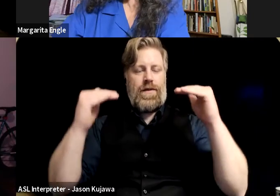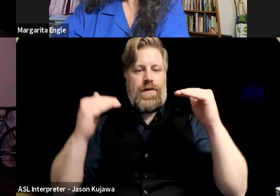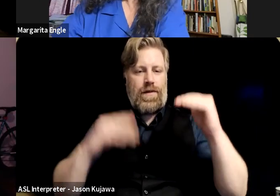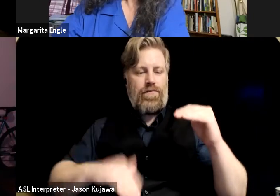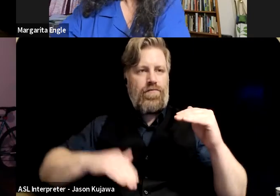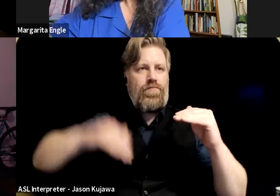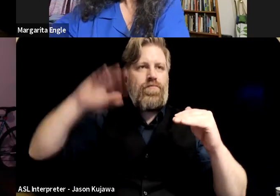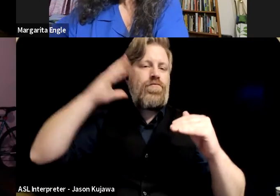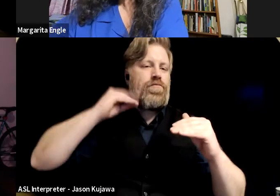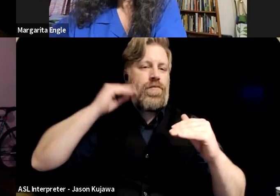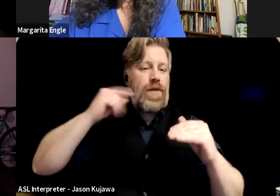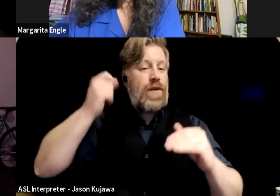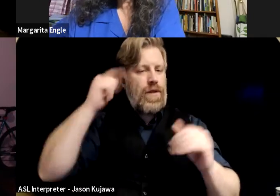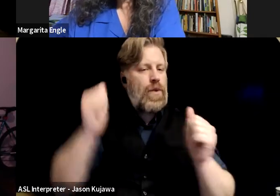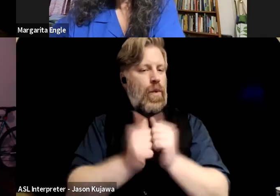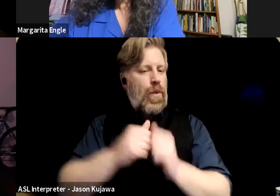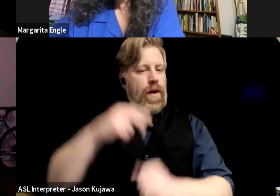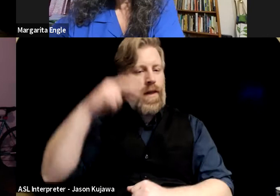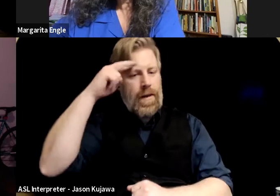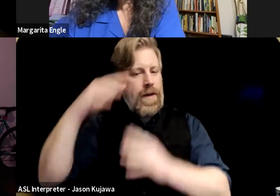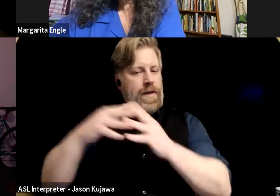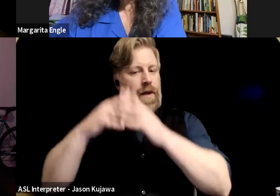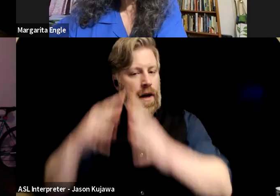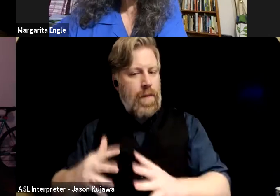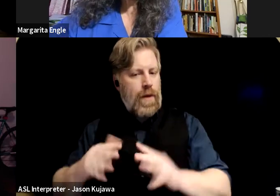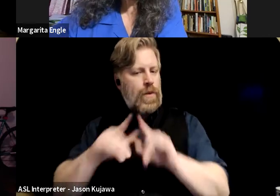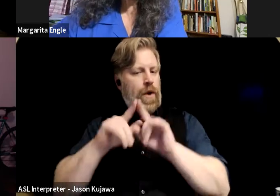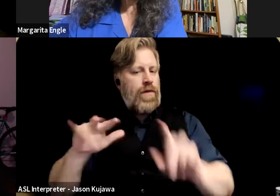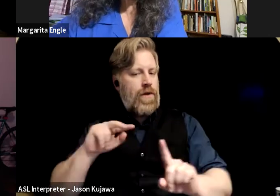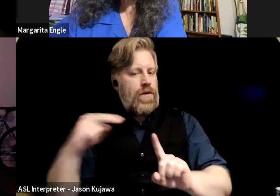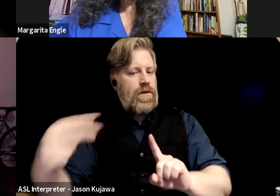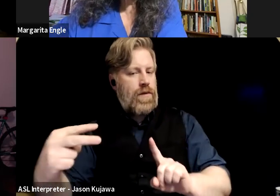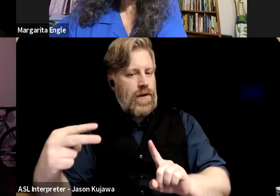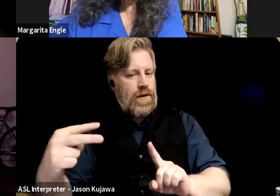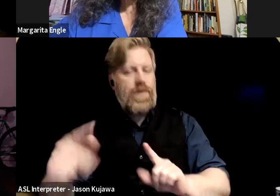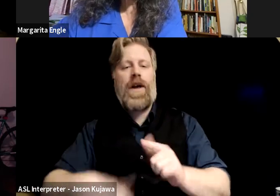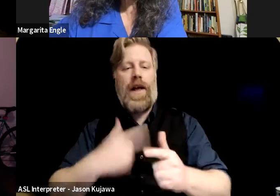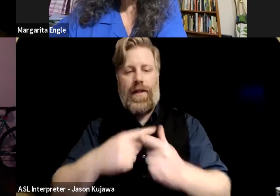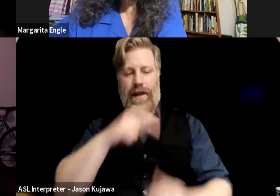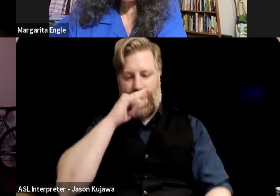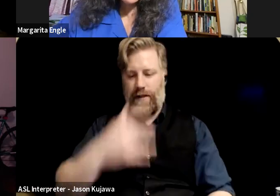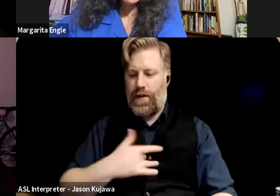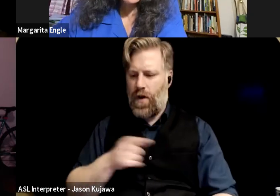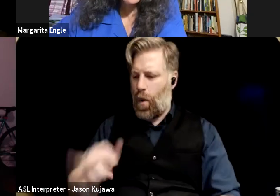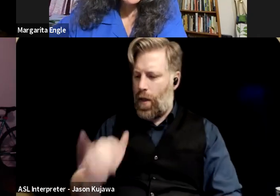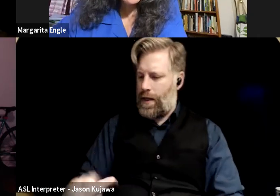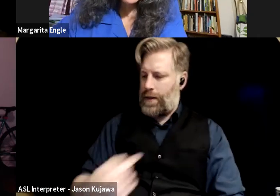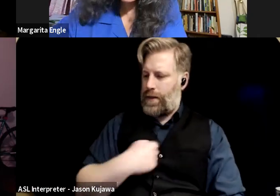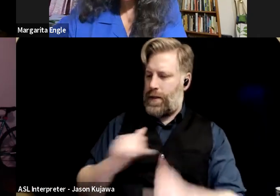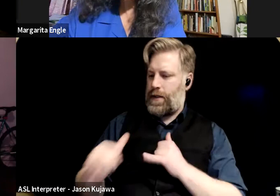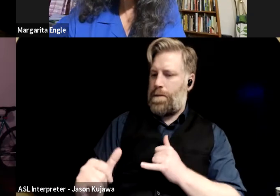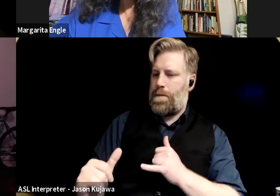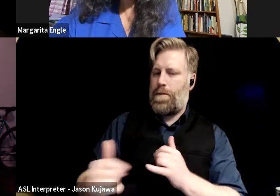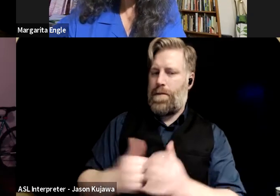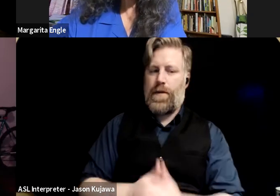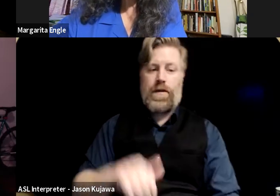Mexican-American or diversity so that these kids can see themselves in the books as well. Yeah, yeah,